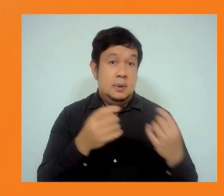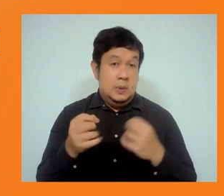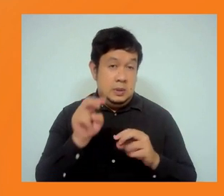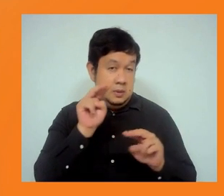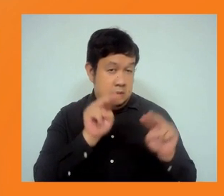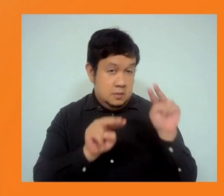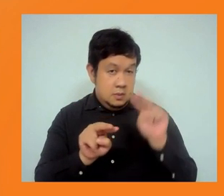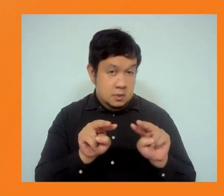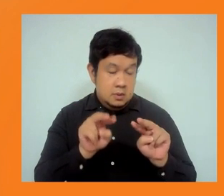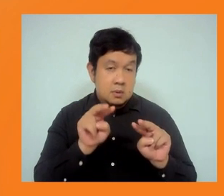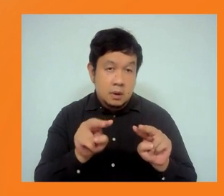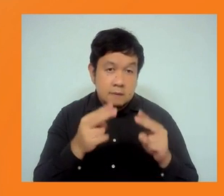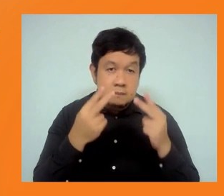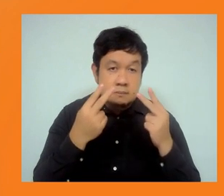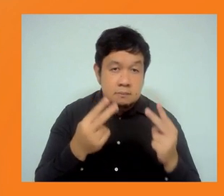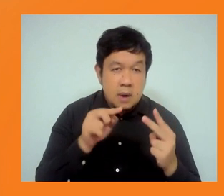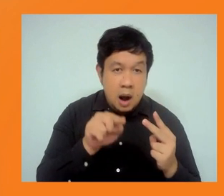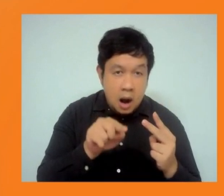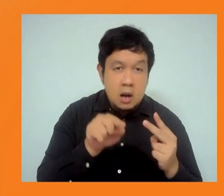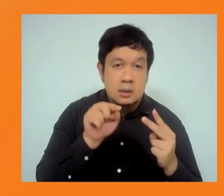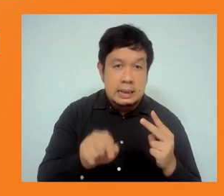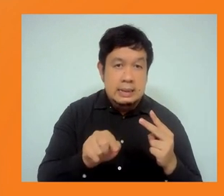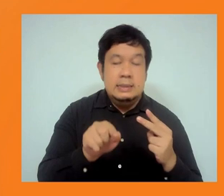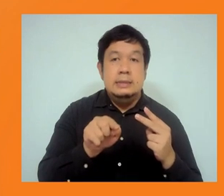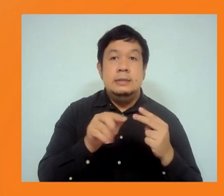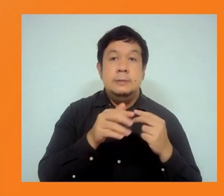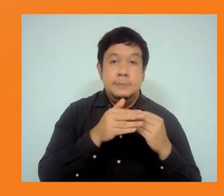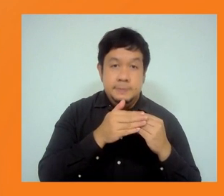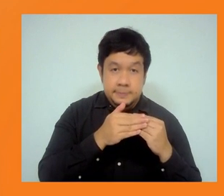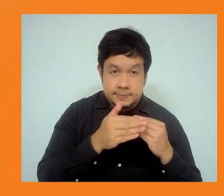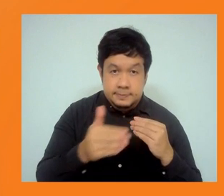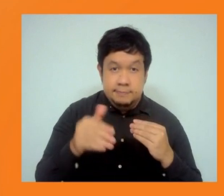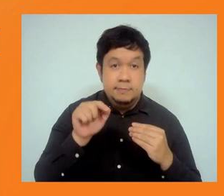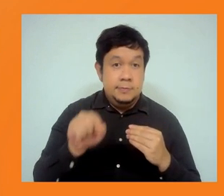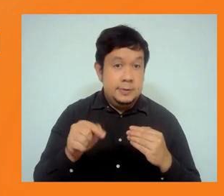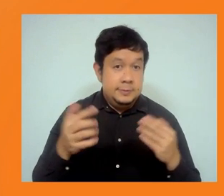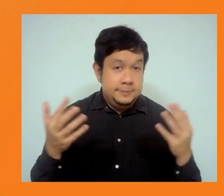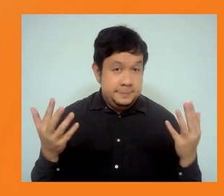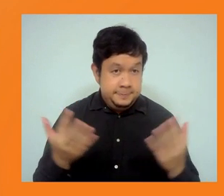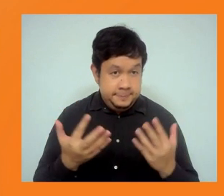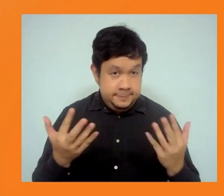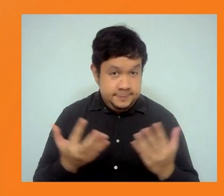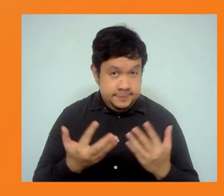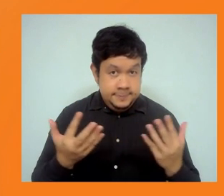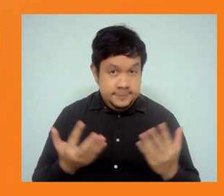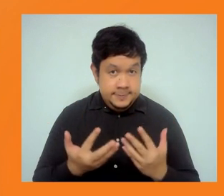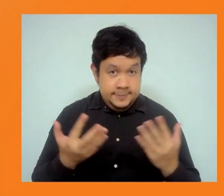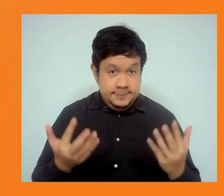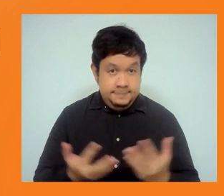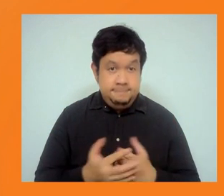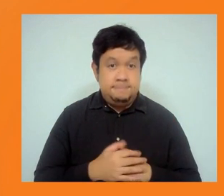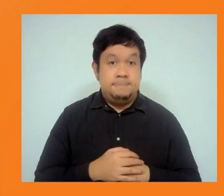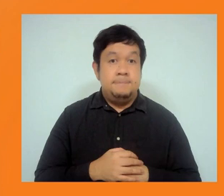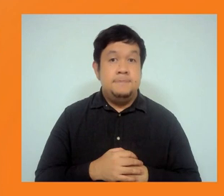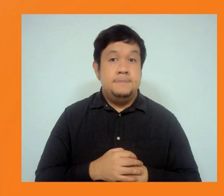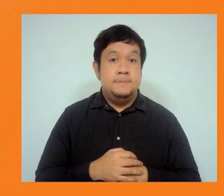Anyway, I'll go through some of the key points that have been mentioned. But perhaps in summary, before coming back to some of